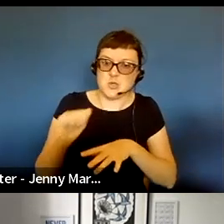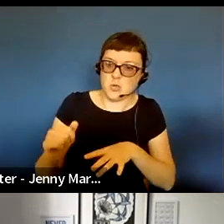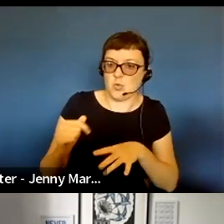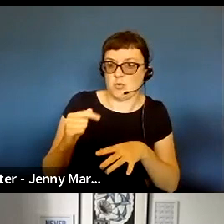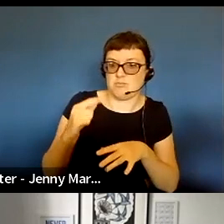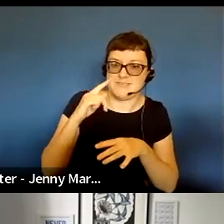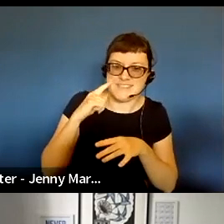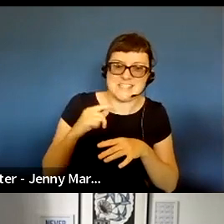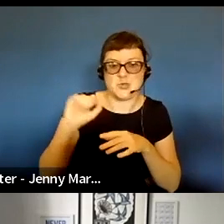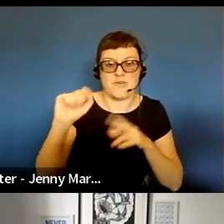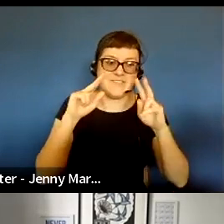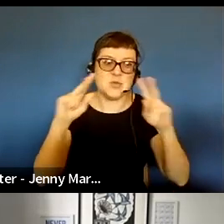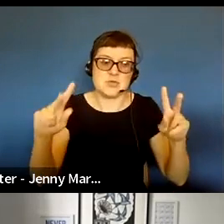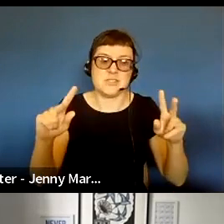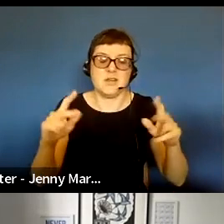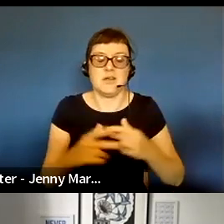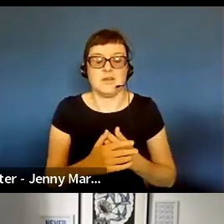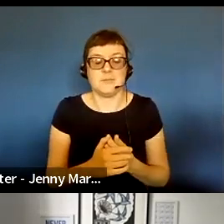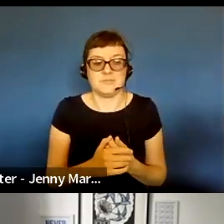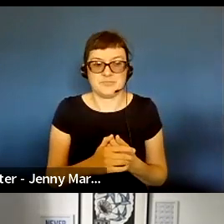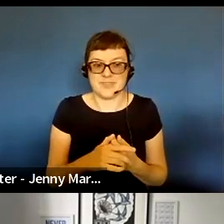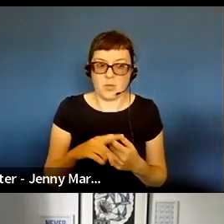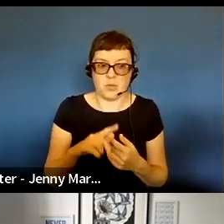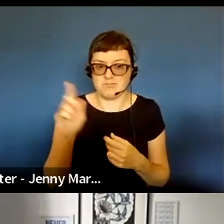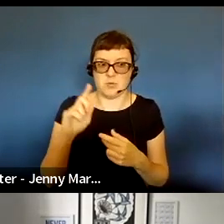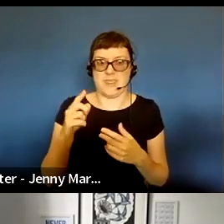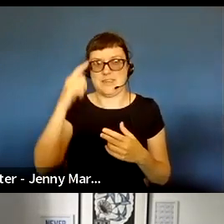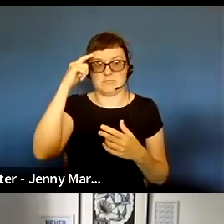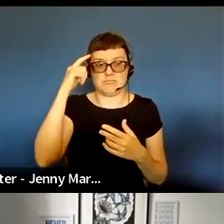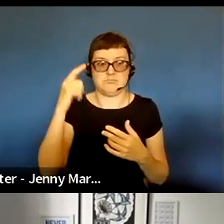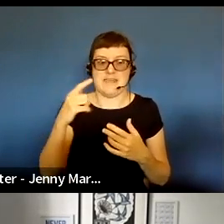or subjectivity, what, what that outcome might be.